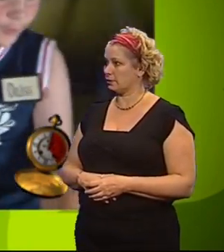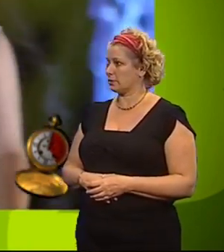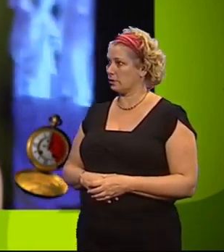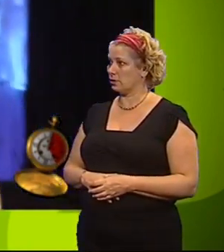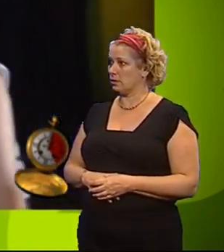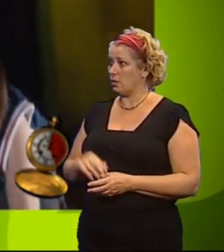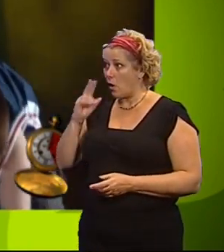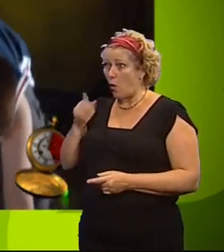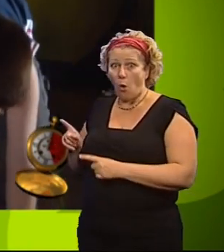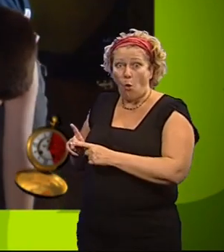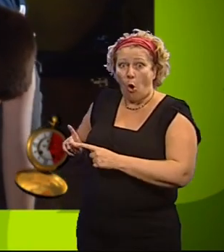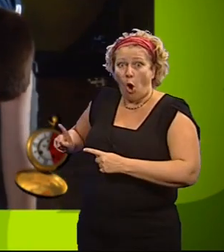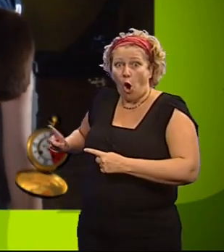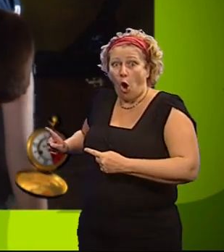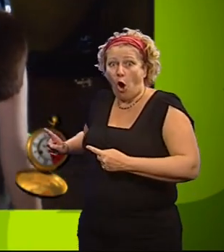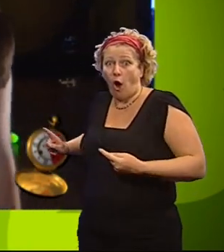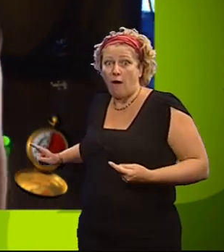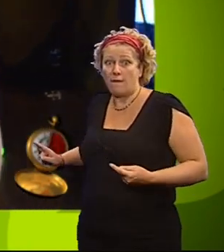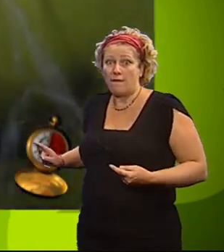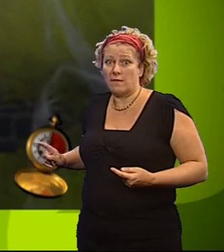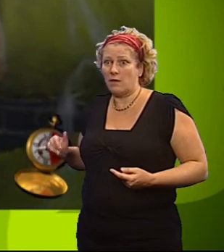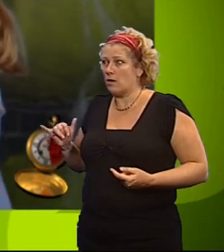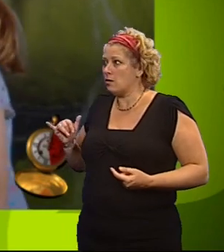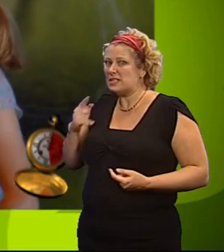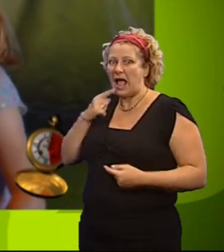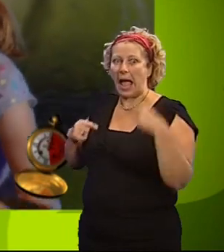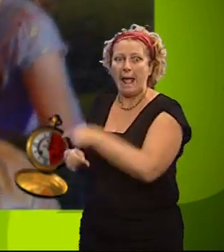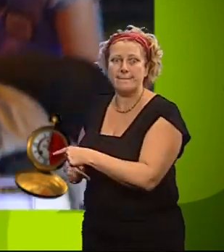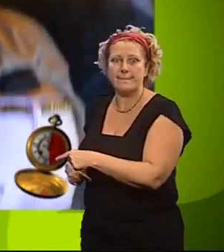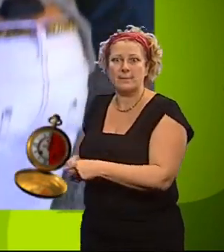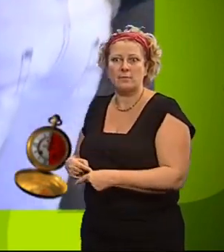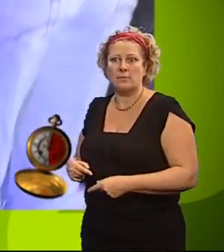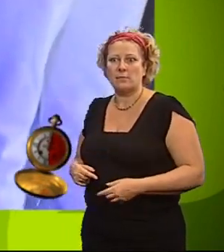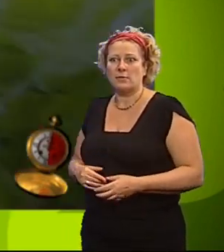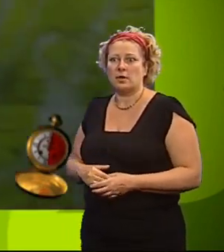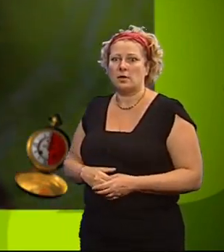Look. Oasis working away from the group. Maybe you could frame him.